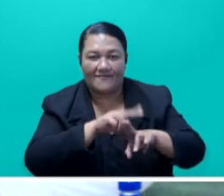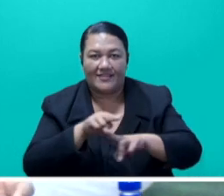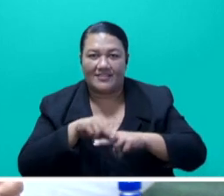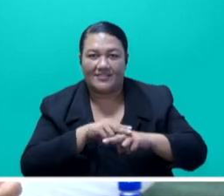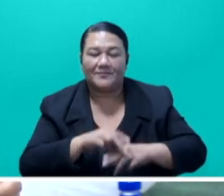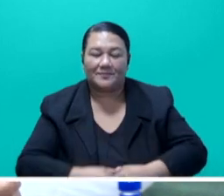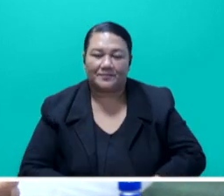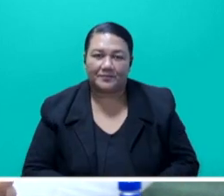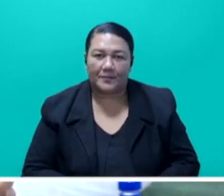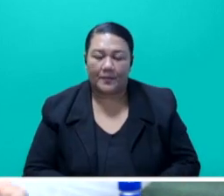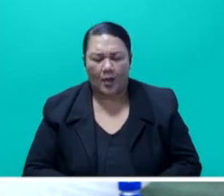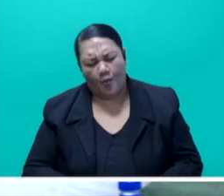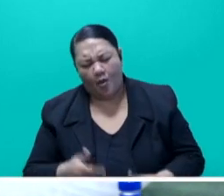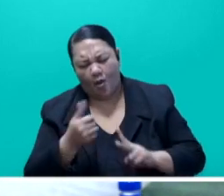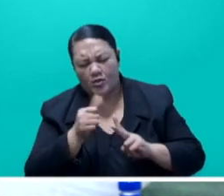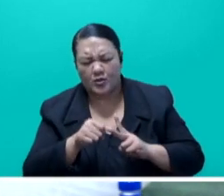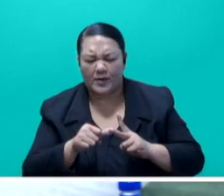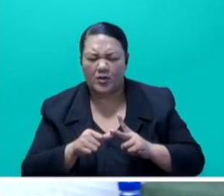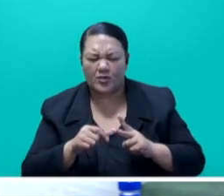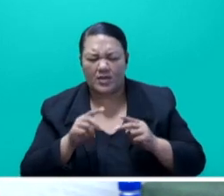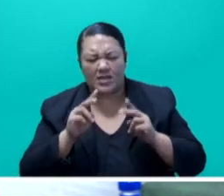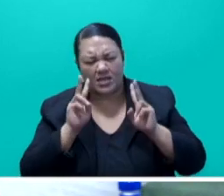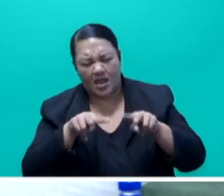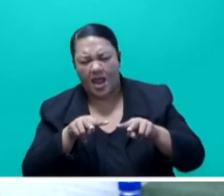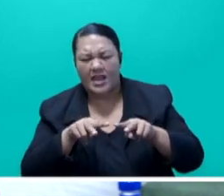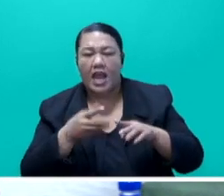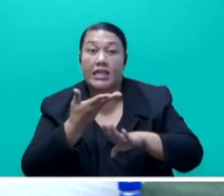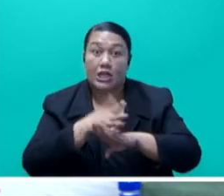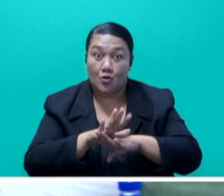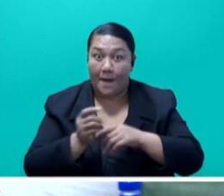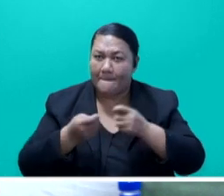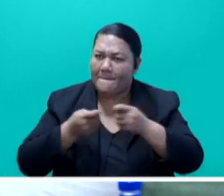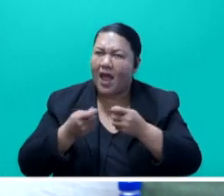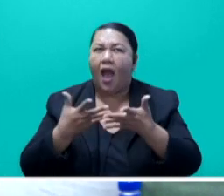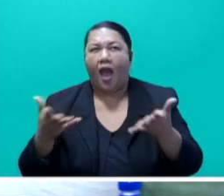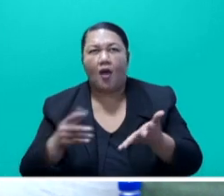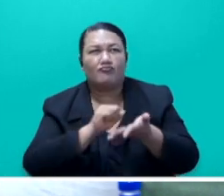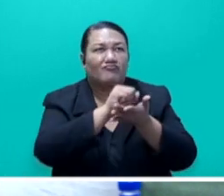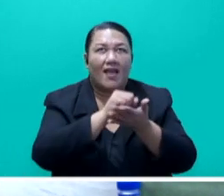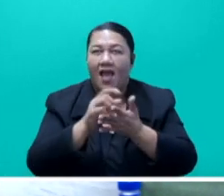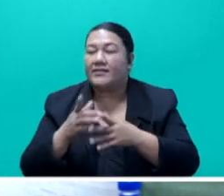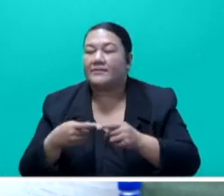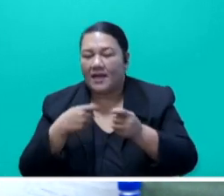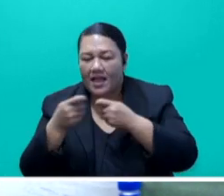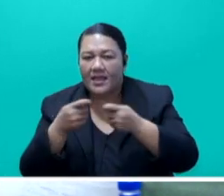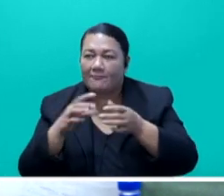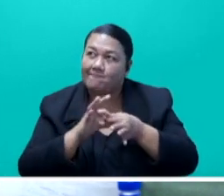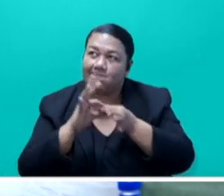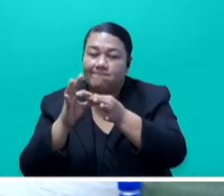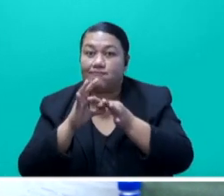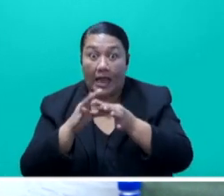onward speakers, sir, we're also looking at new markets. Soon, as you all know, Fiji Airways will start the direct flights to Vancouver.